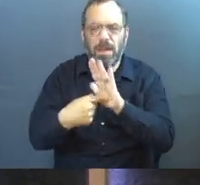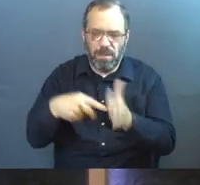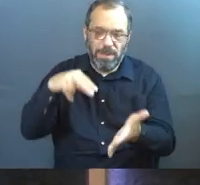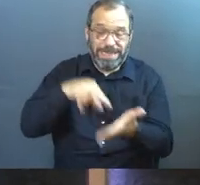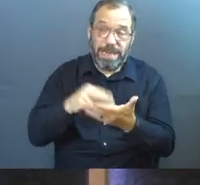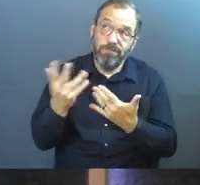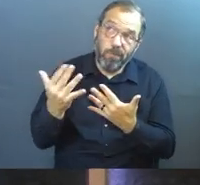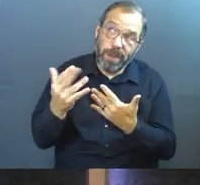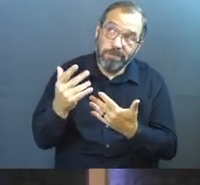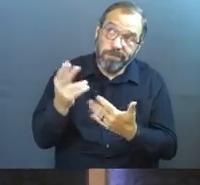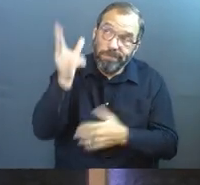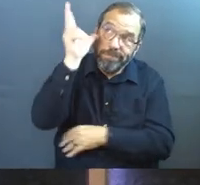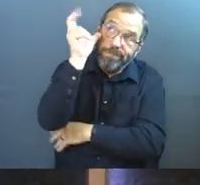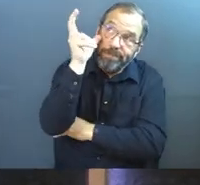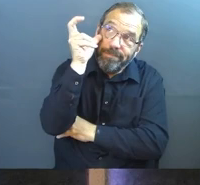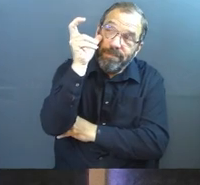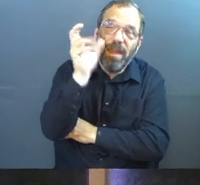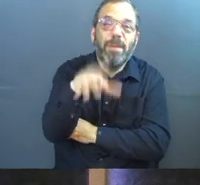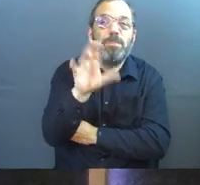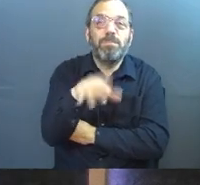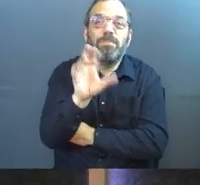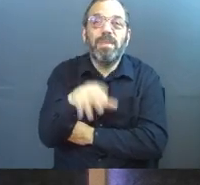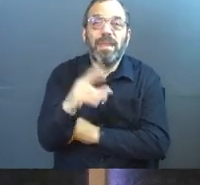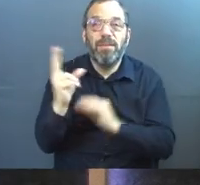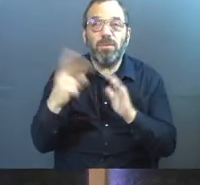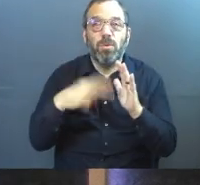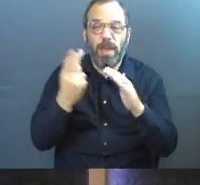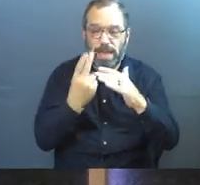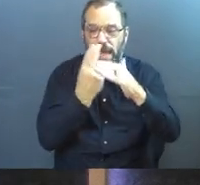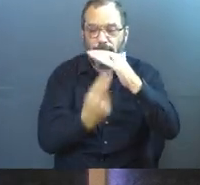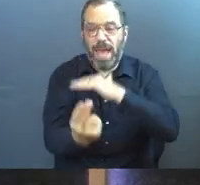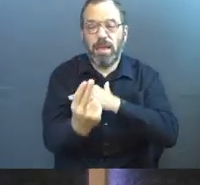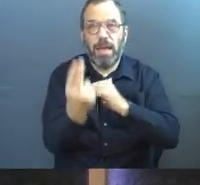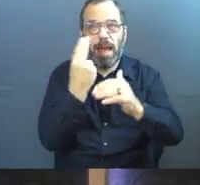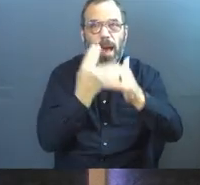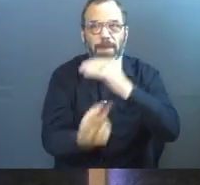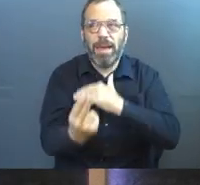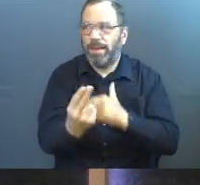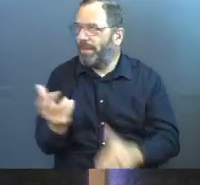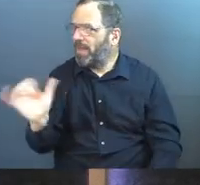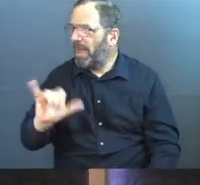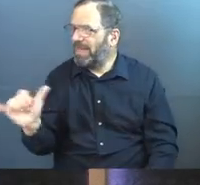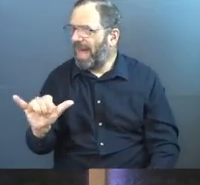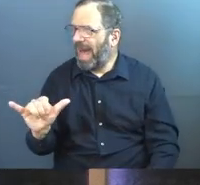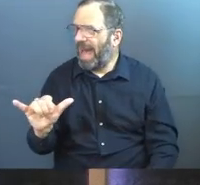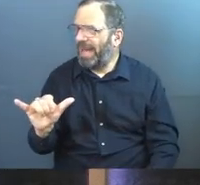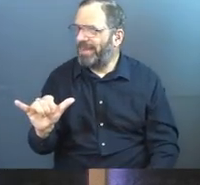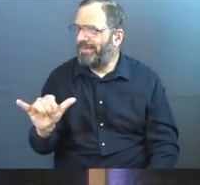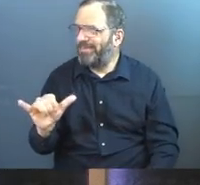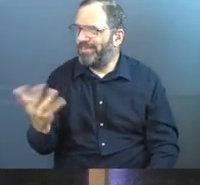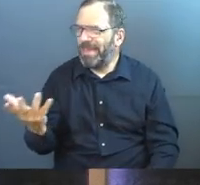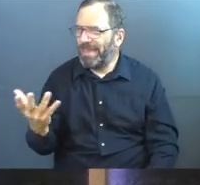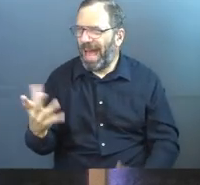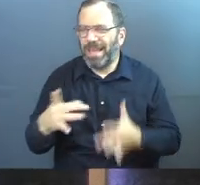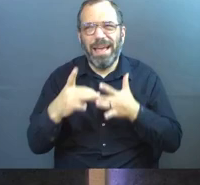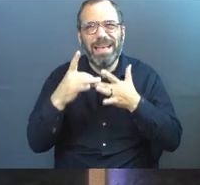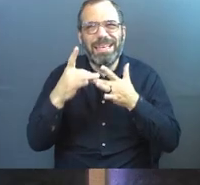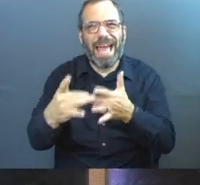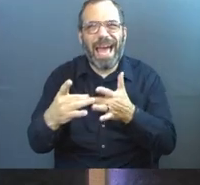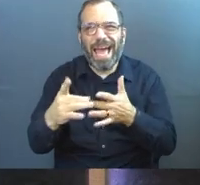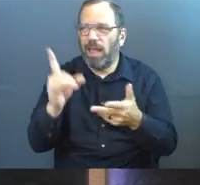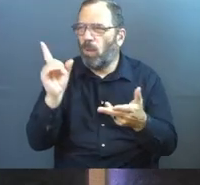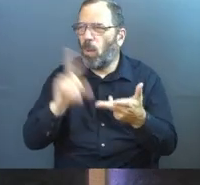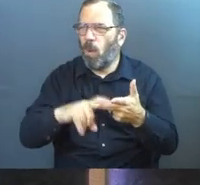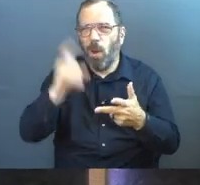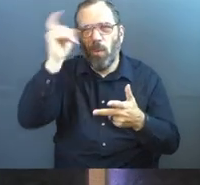for God's answer. I love this. If you're reading Habakkuk as a kind of a guideline or wisdom book on